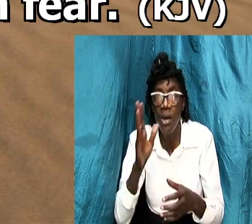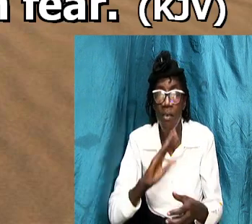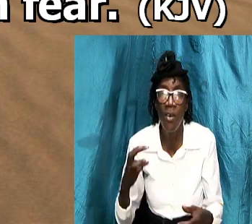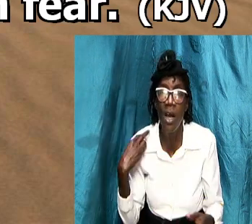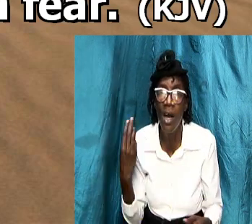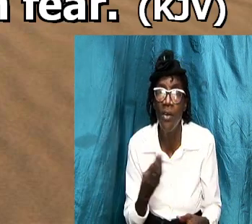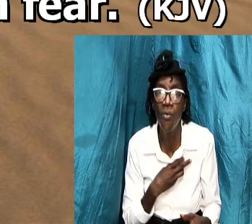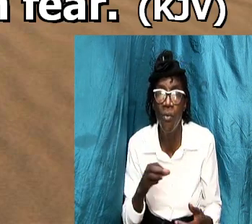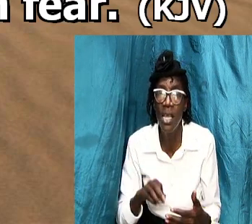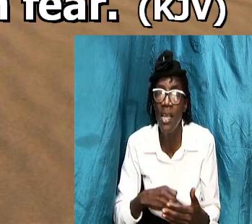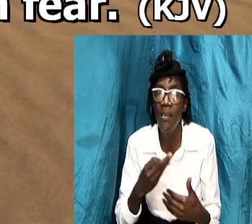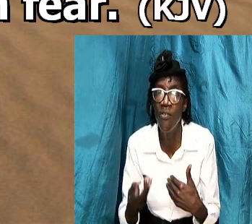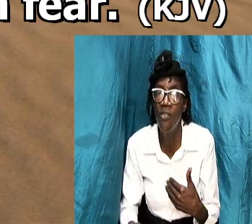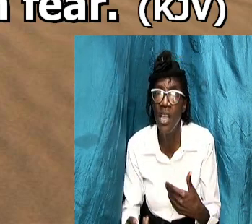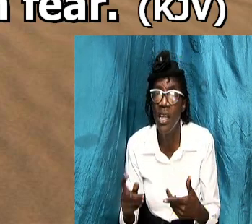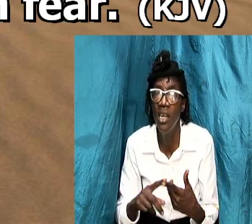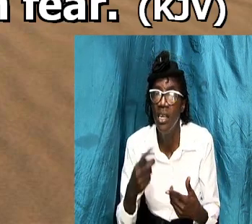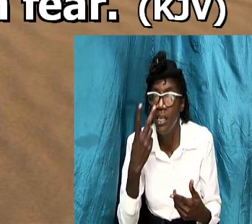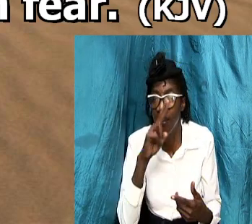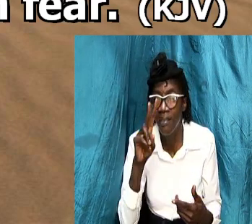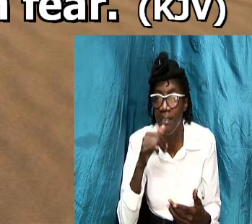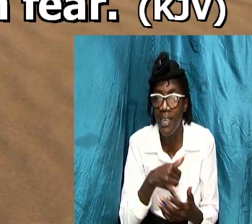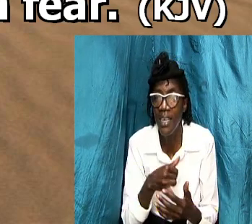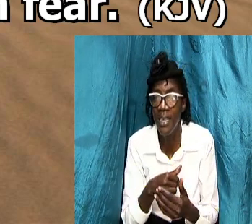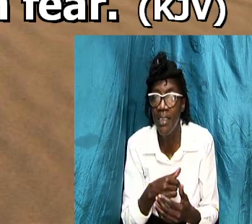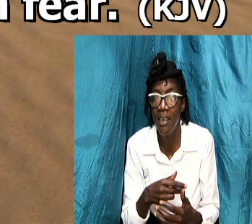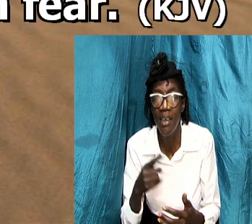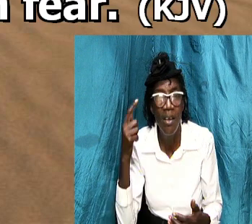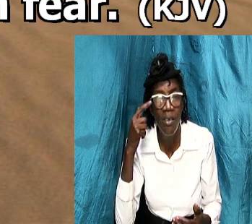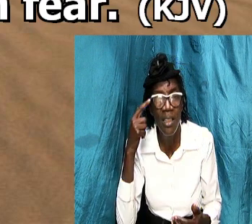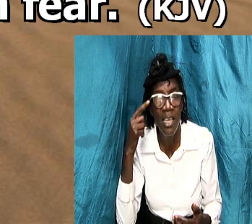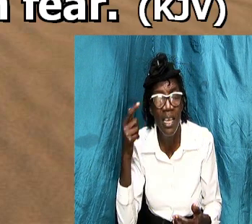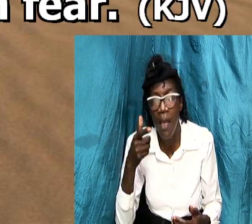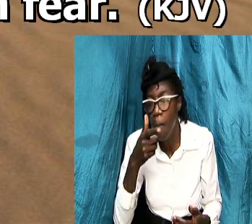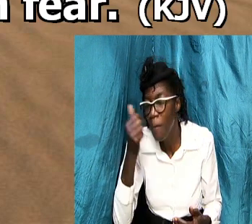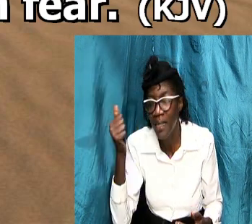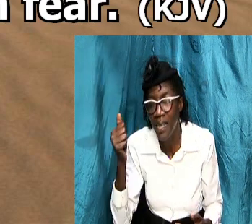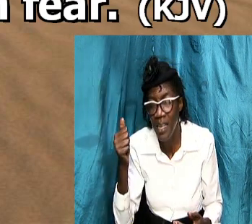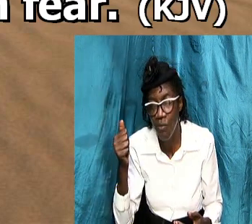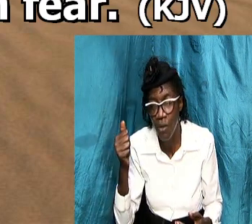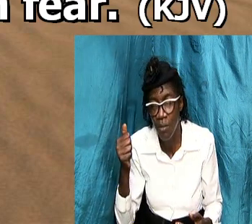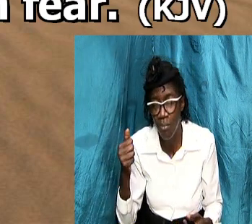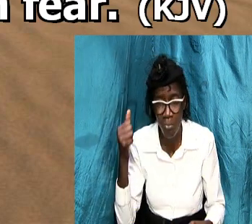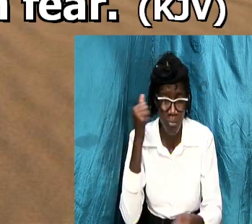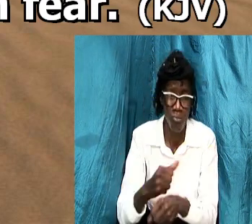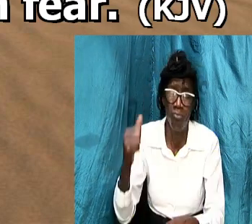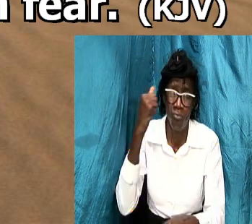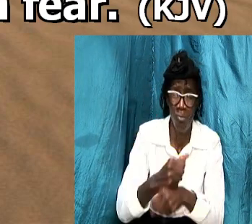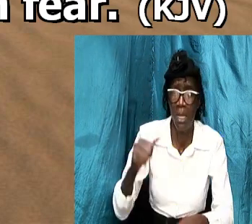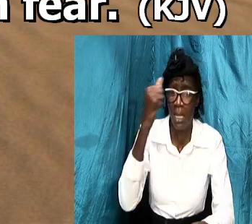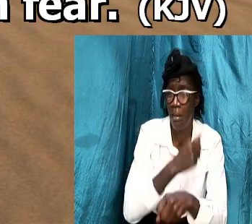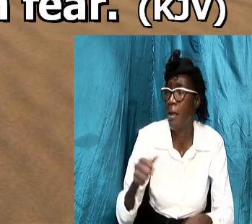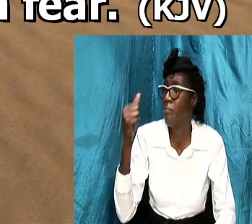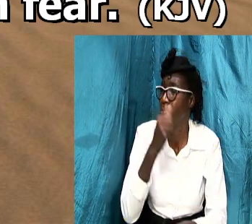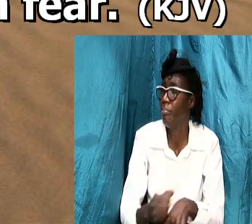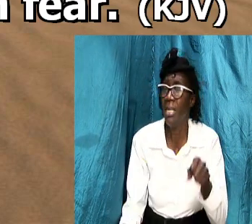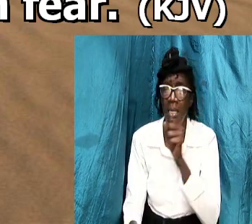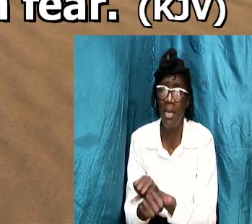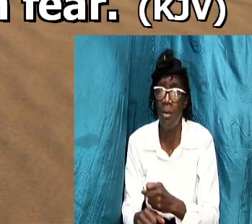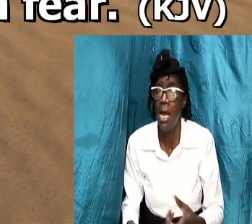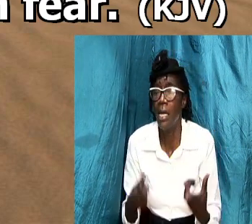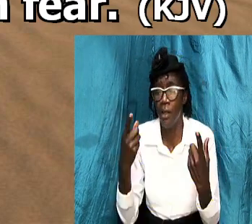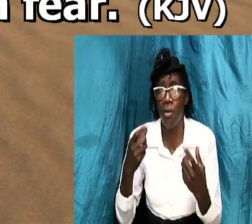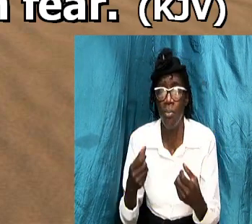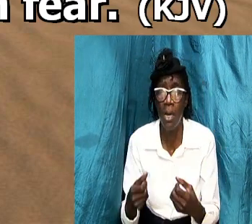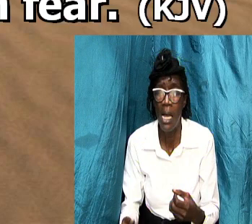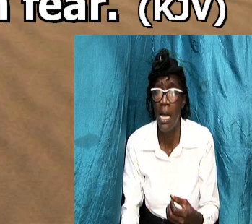to see it we think it better if we we beat him over and we get up every morning and we nag him